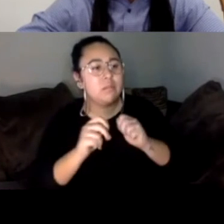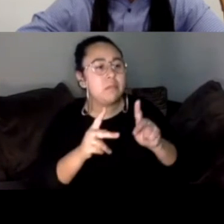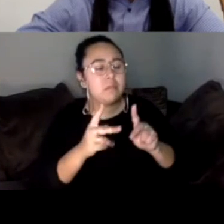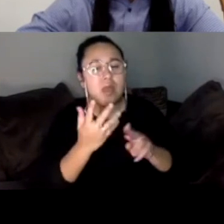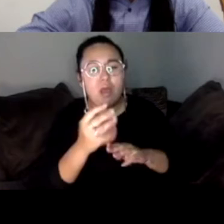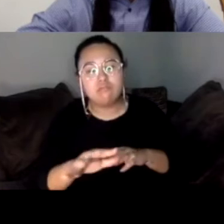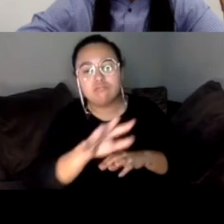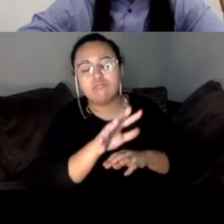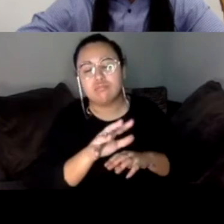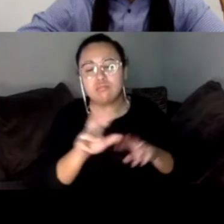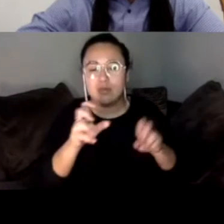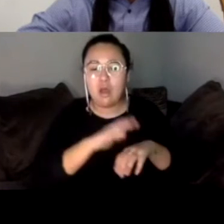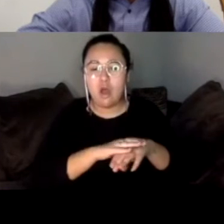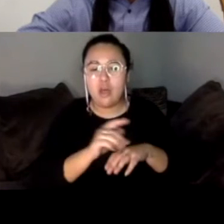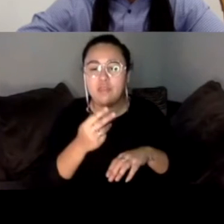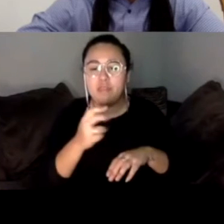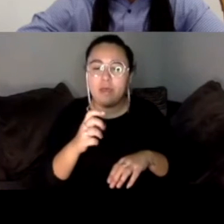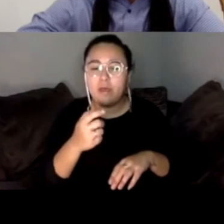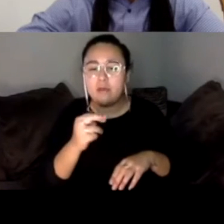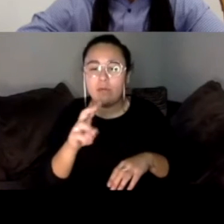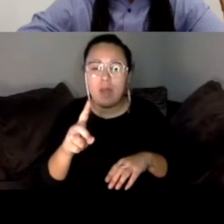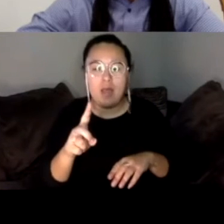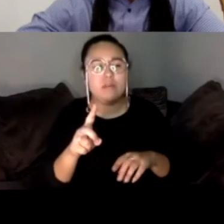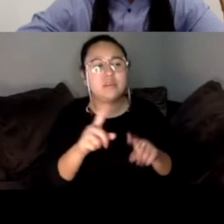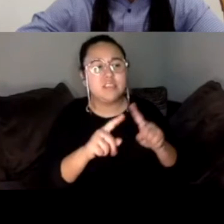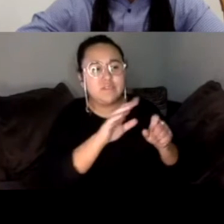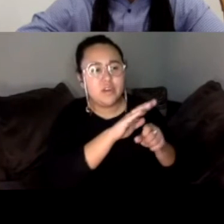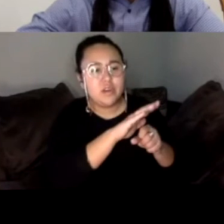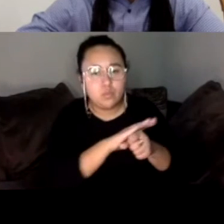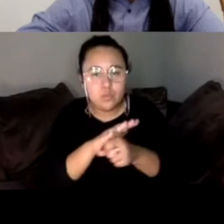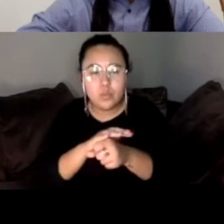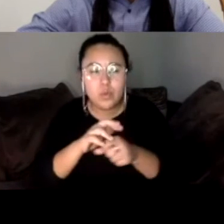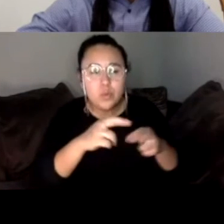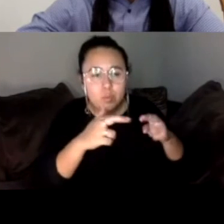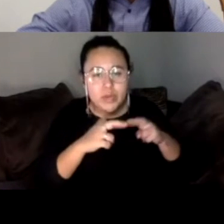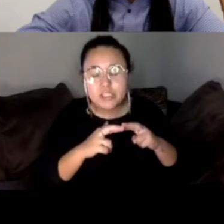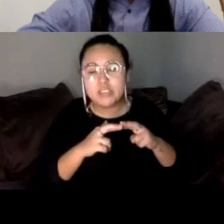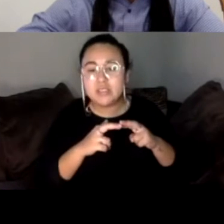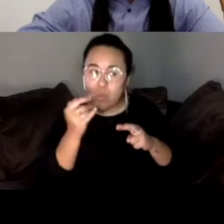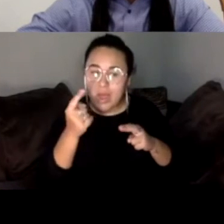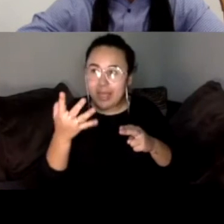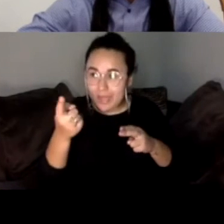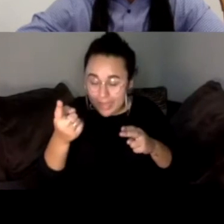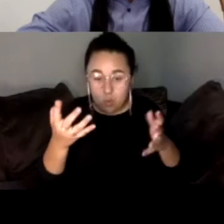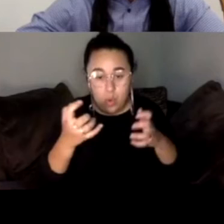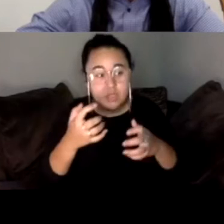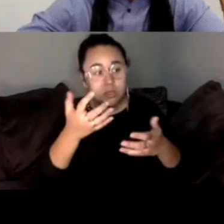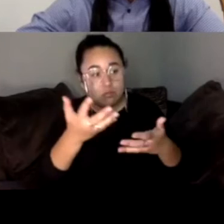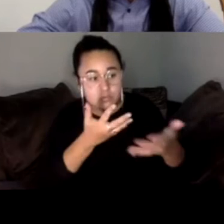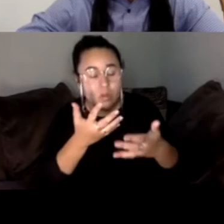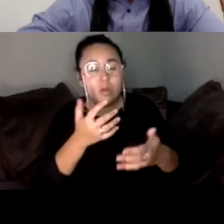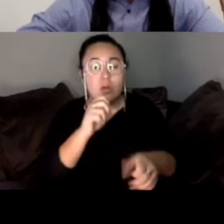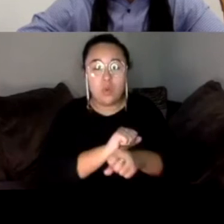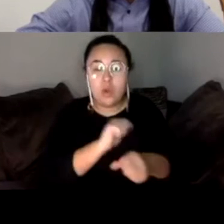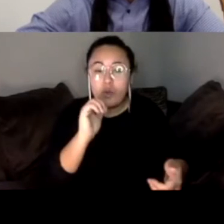issues, across different regions, because he really wants to work more with our communities. So again, like that open door, that welcoming of